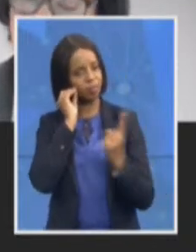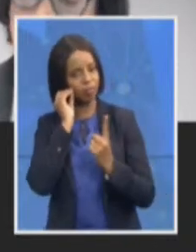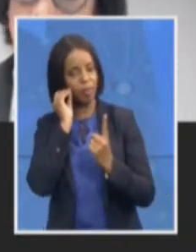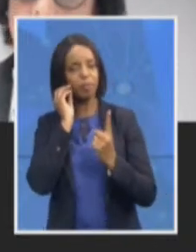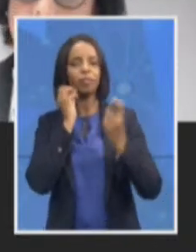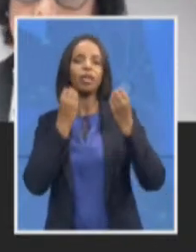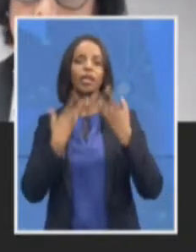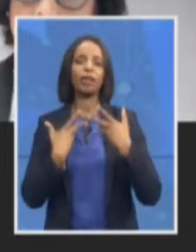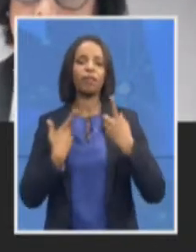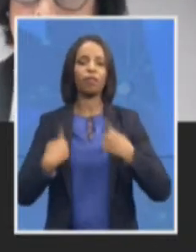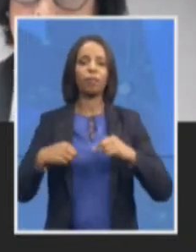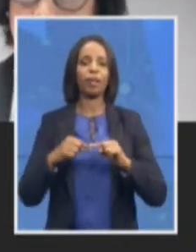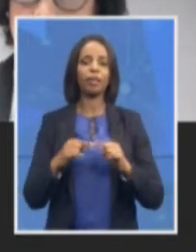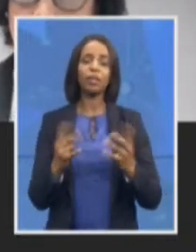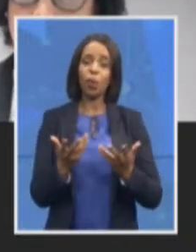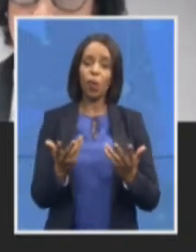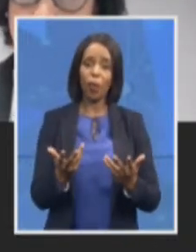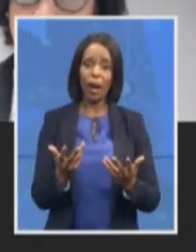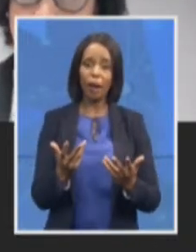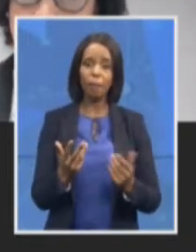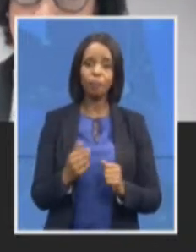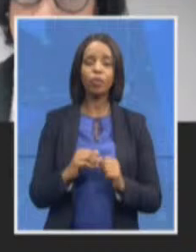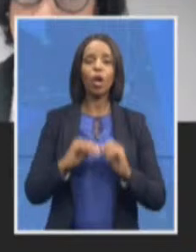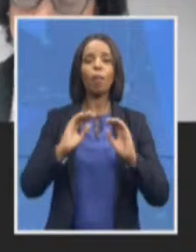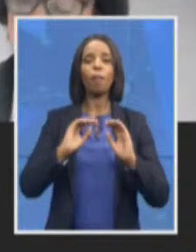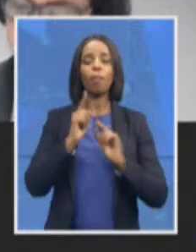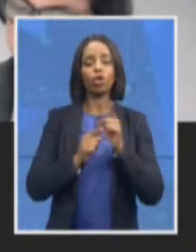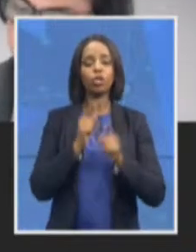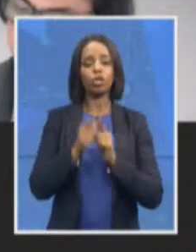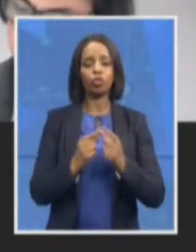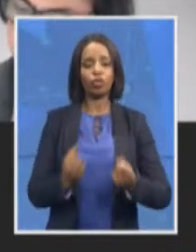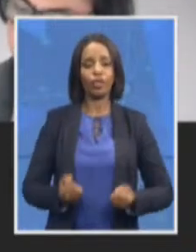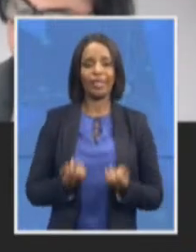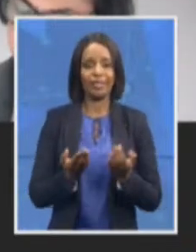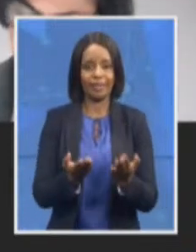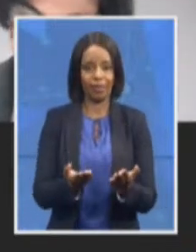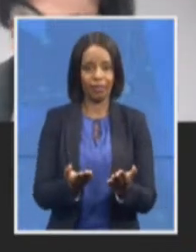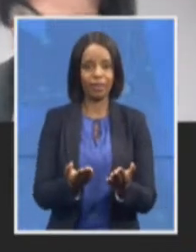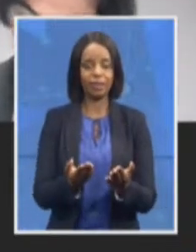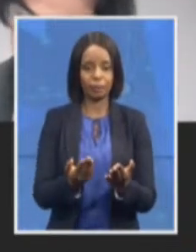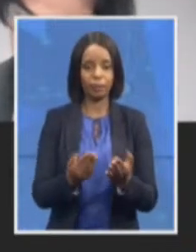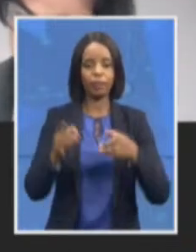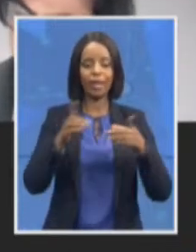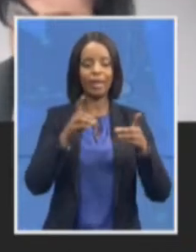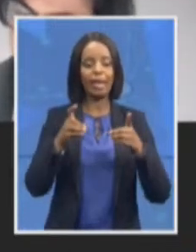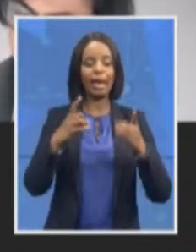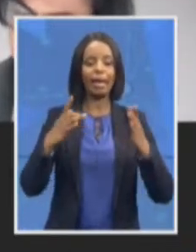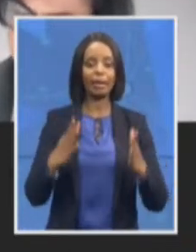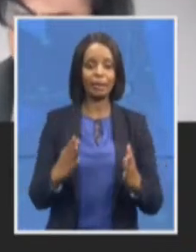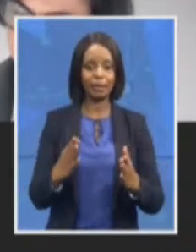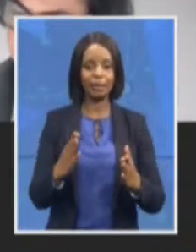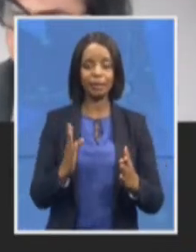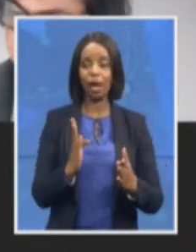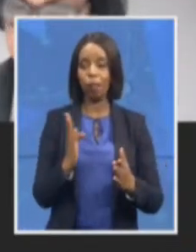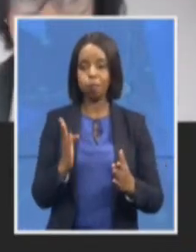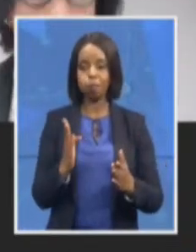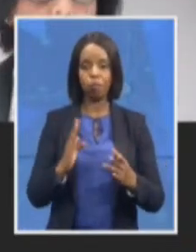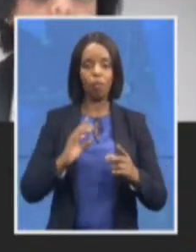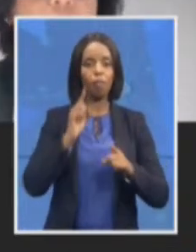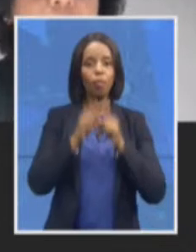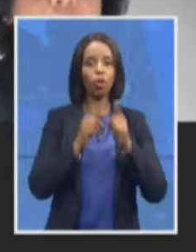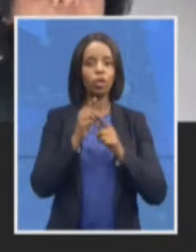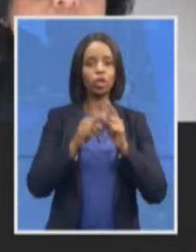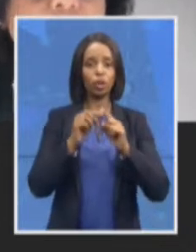the senior people within the prosecution the directors of public prosecution the national director the deputy national directors that we